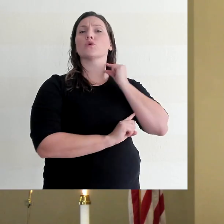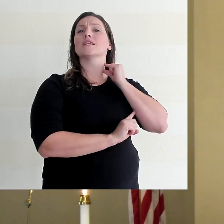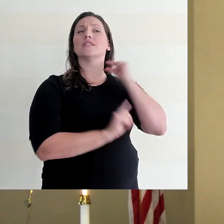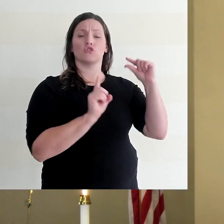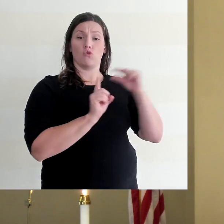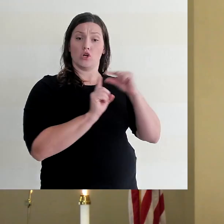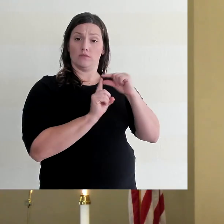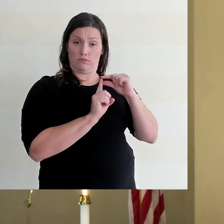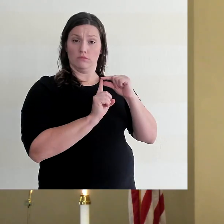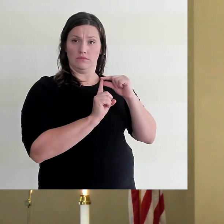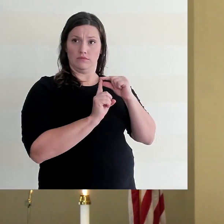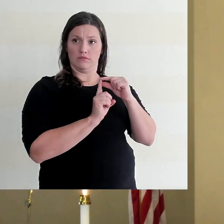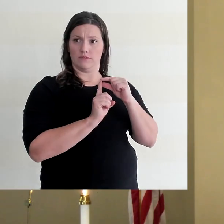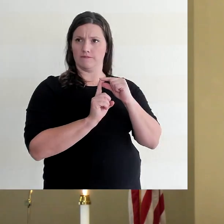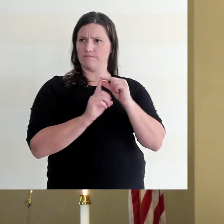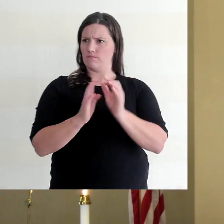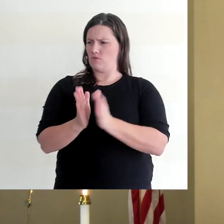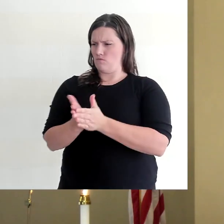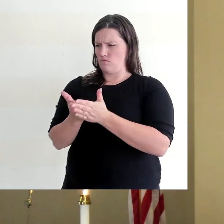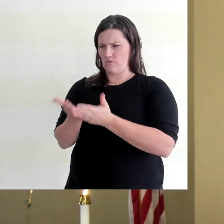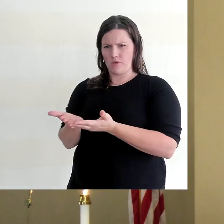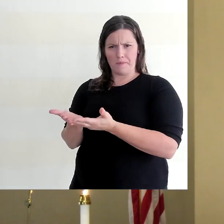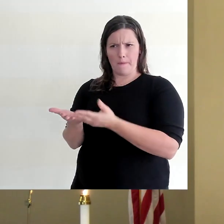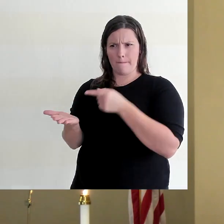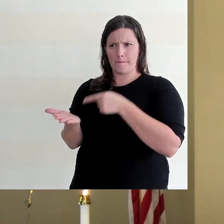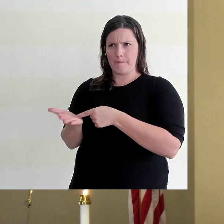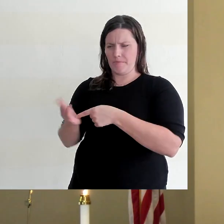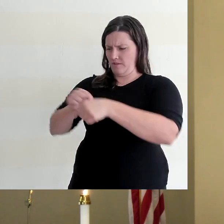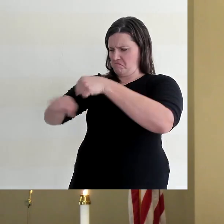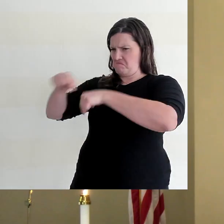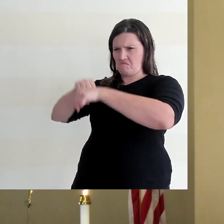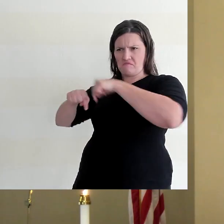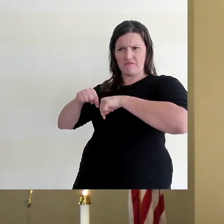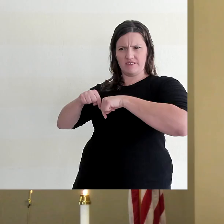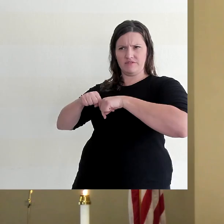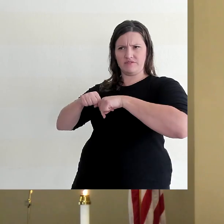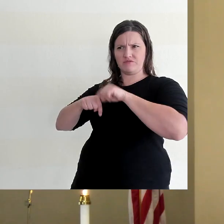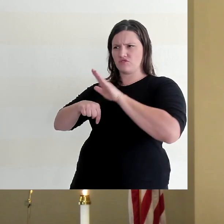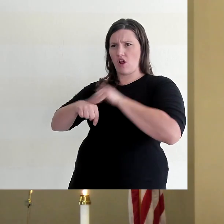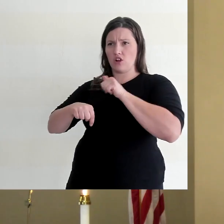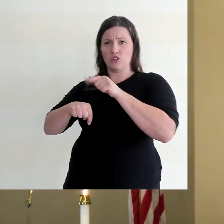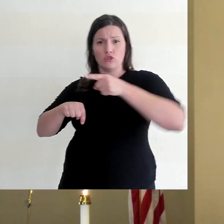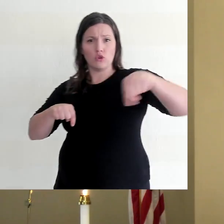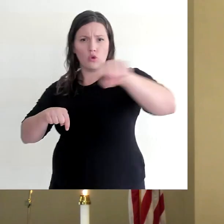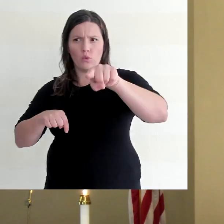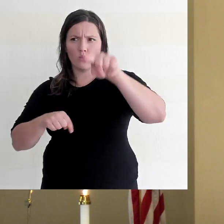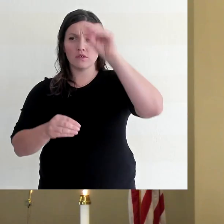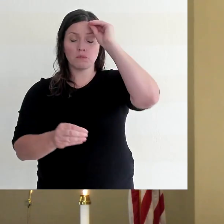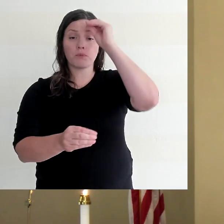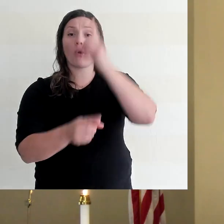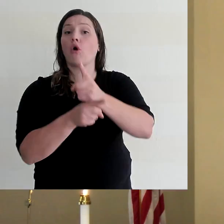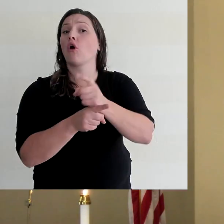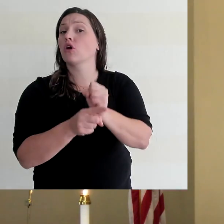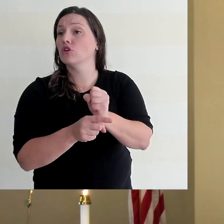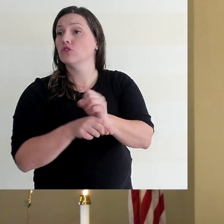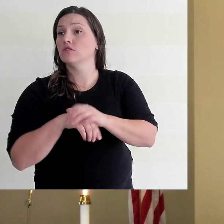in the book, Jesus calls you his brothers in the priesthood. You share in his heavenly